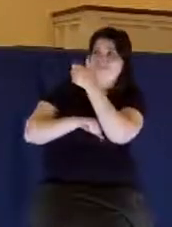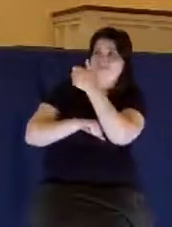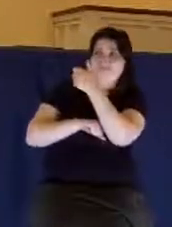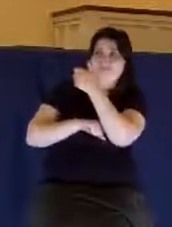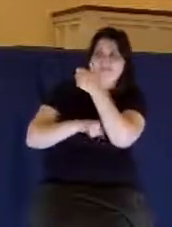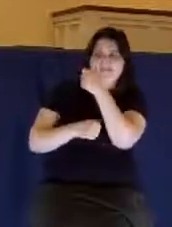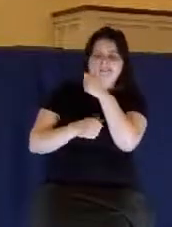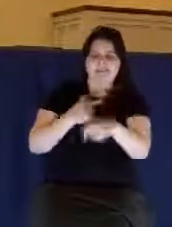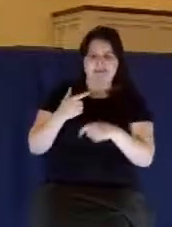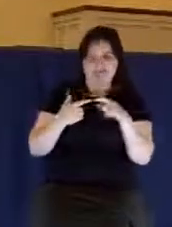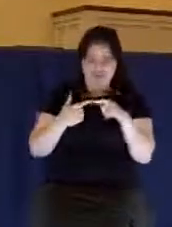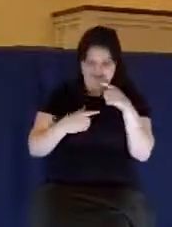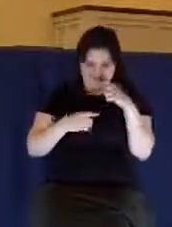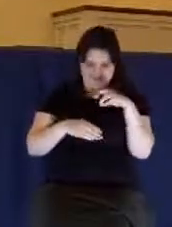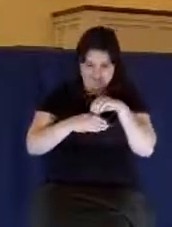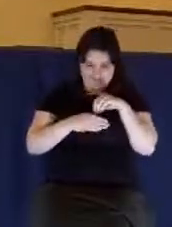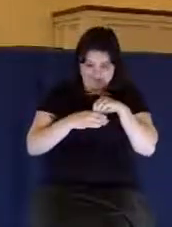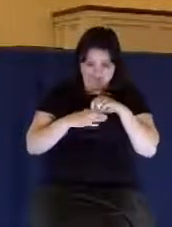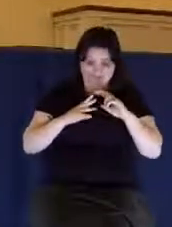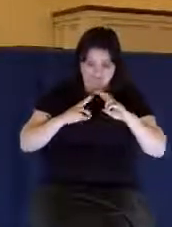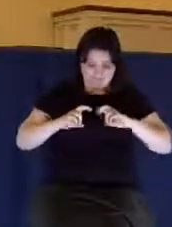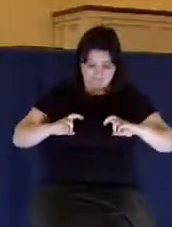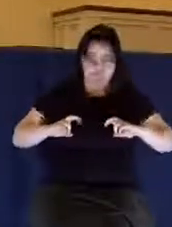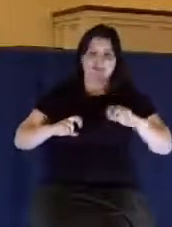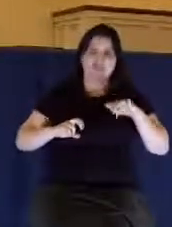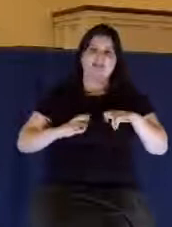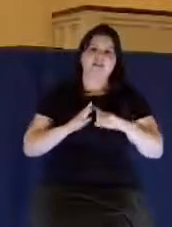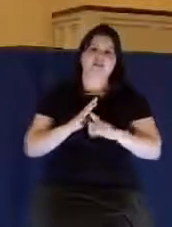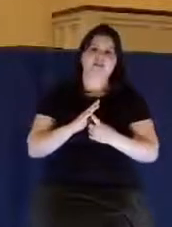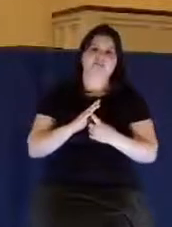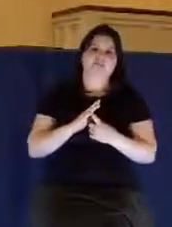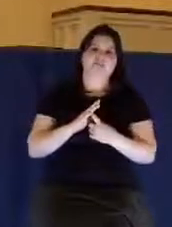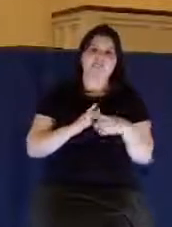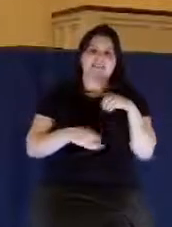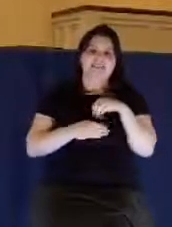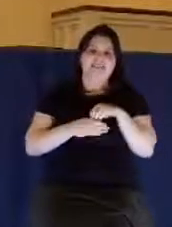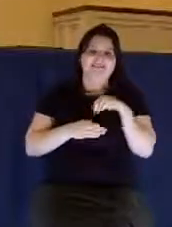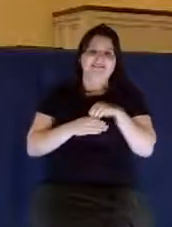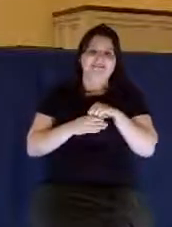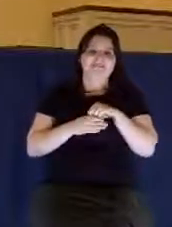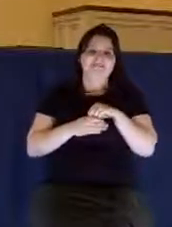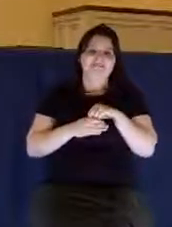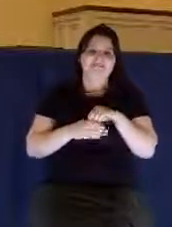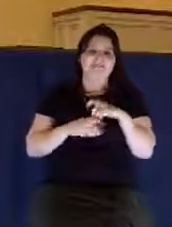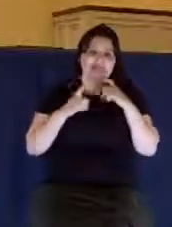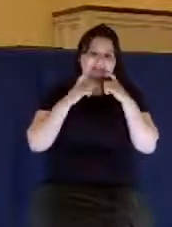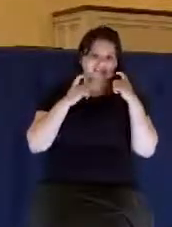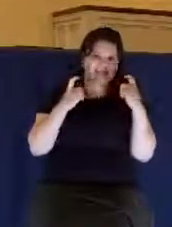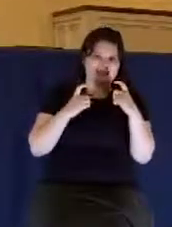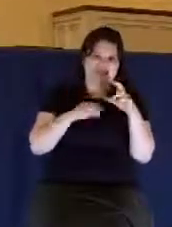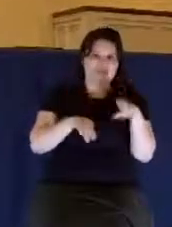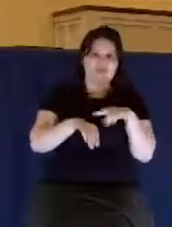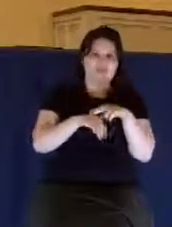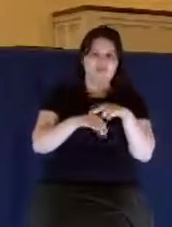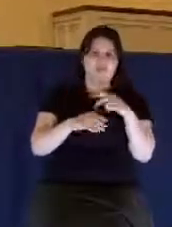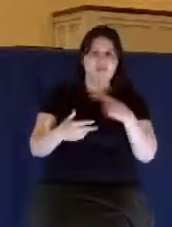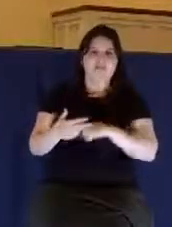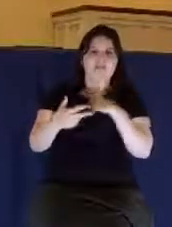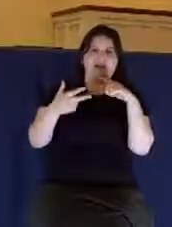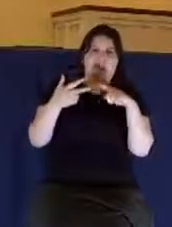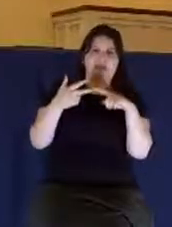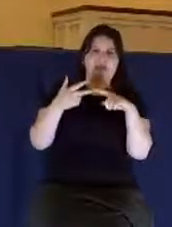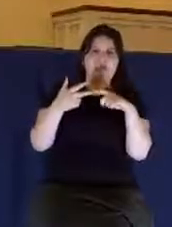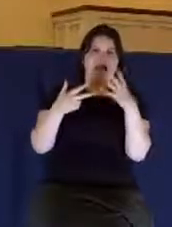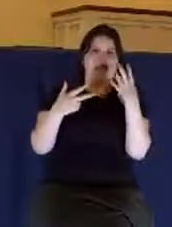He looks inward to desire and says, That's where it starts. The inward sin nature of the lust. But then he looks outward